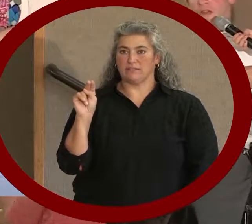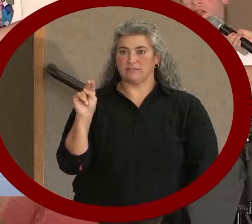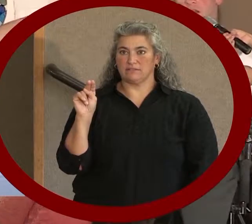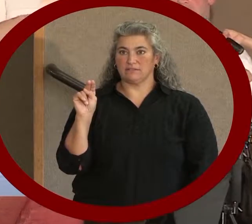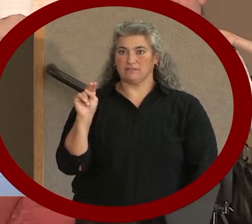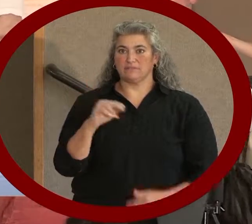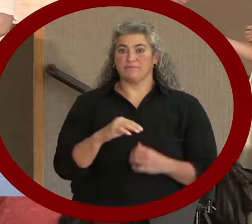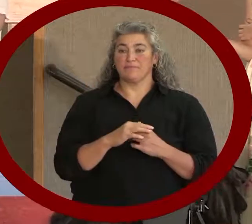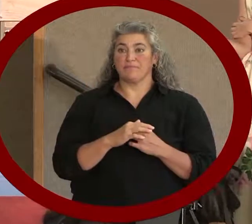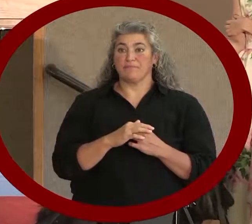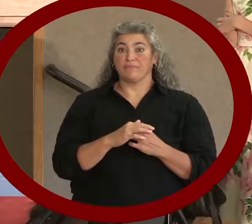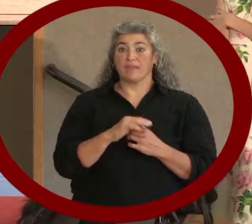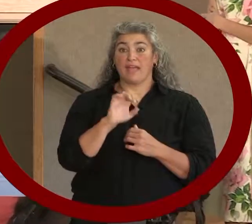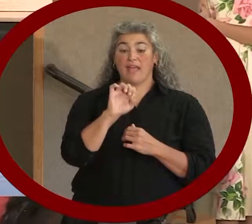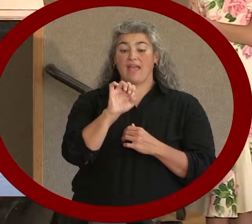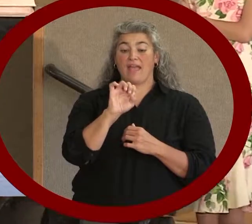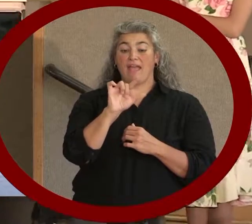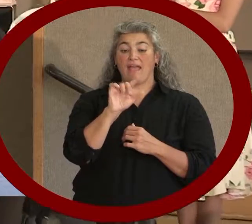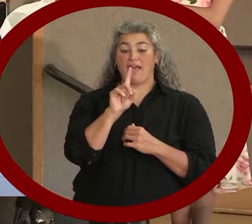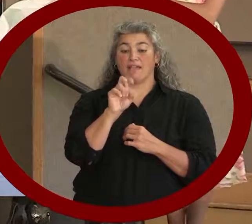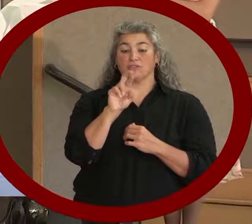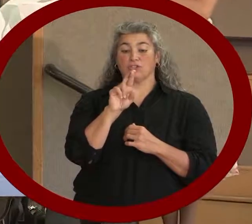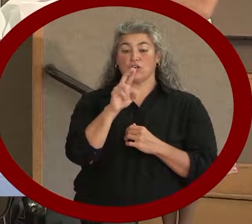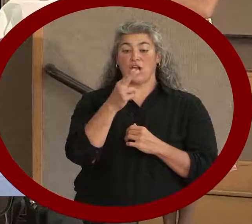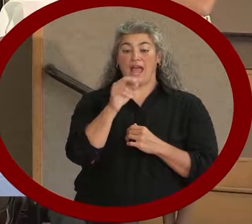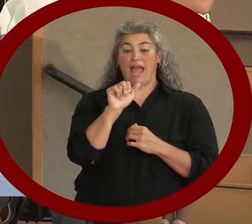Elder House and Mindset.